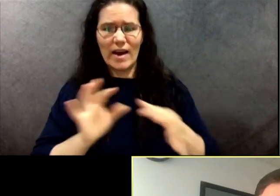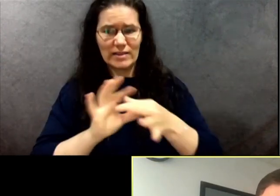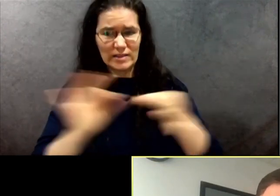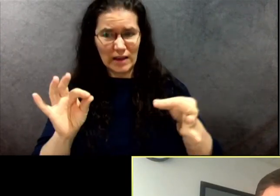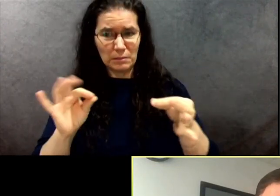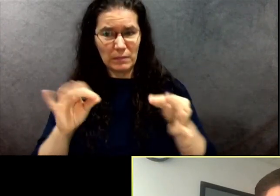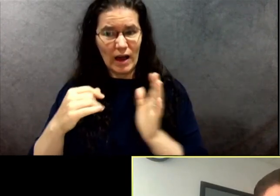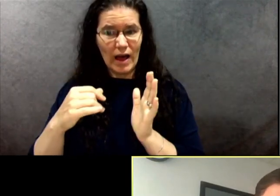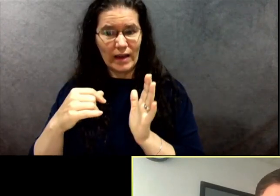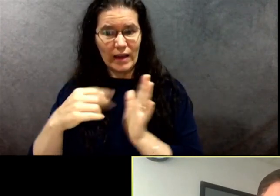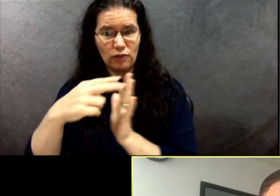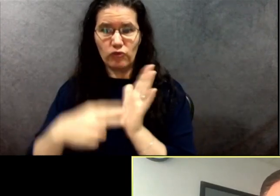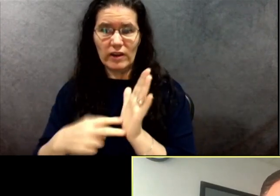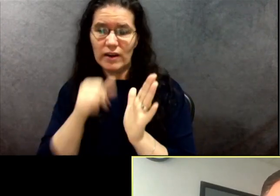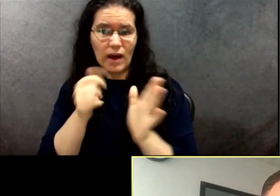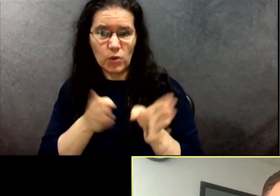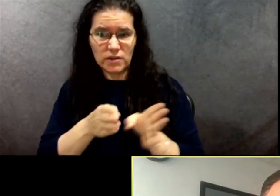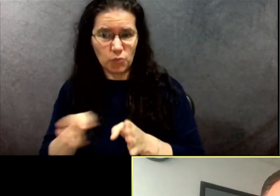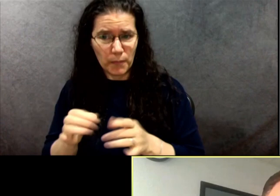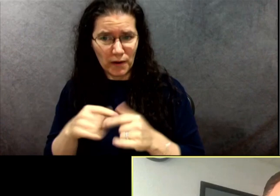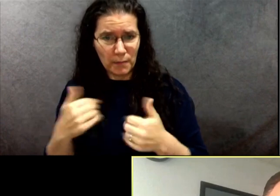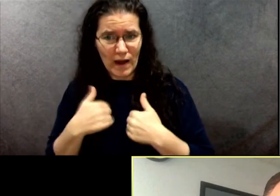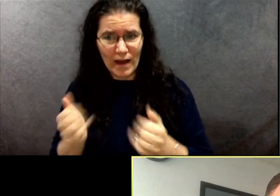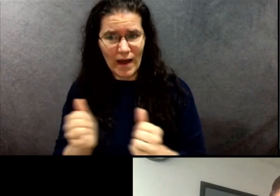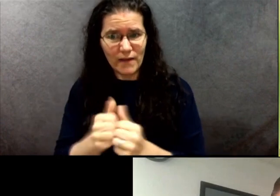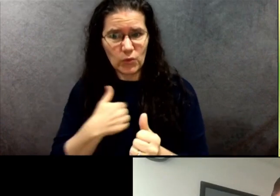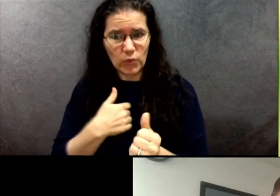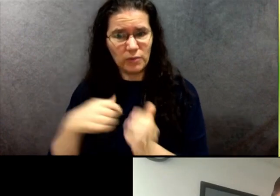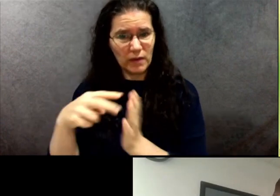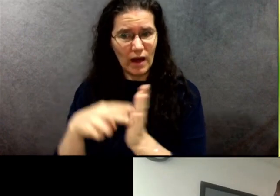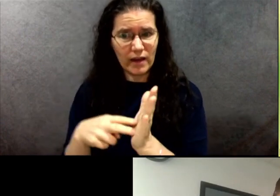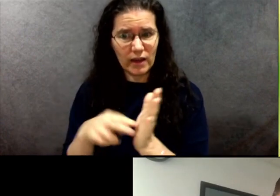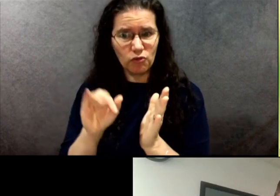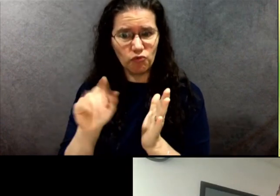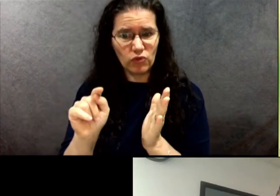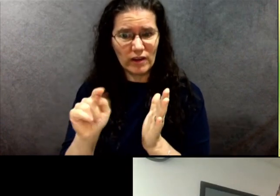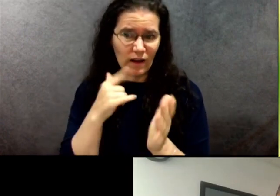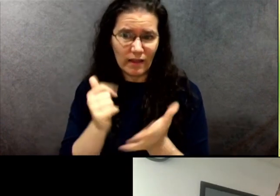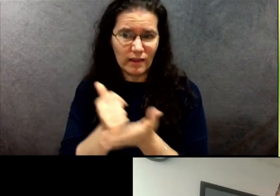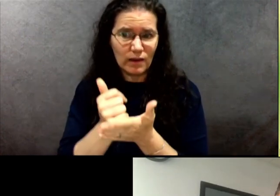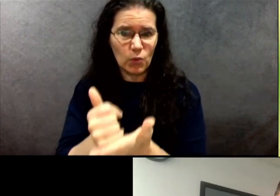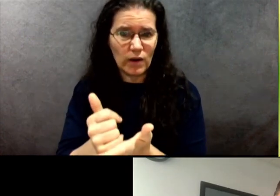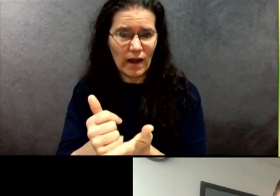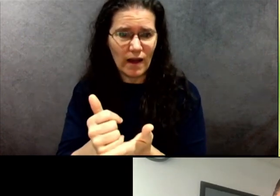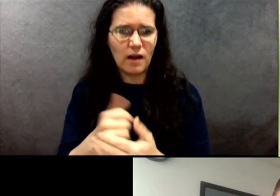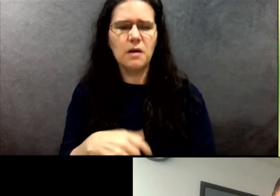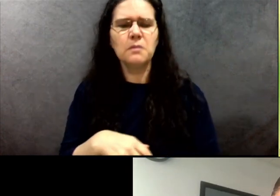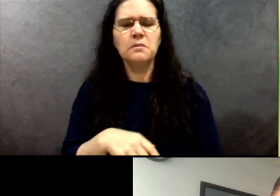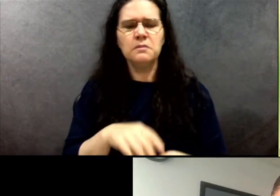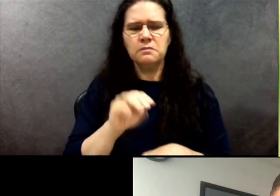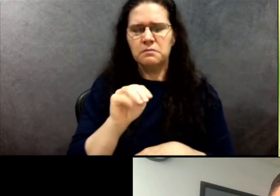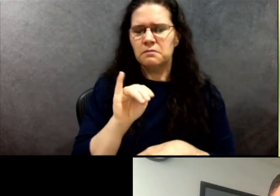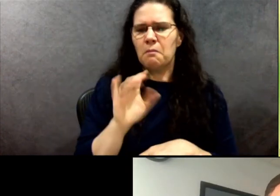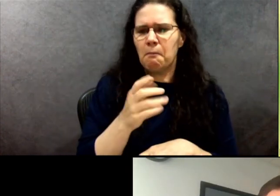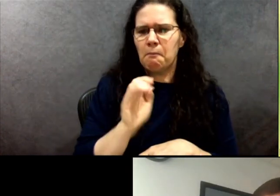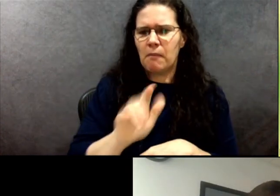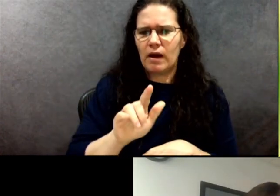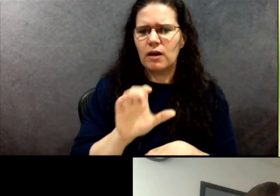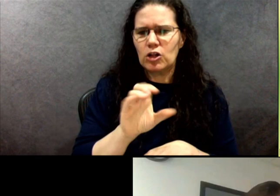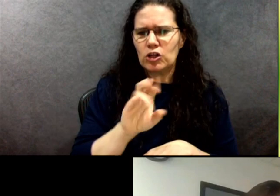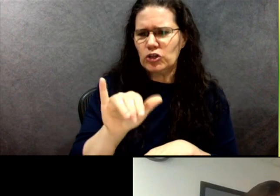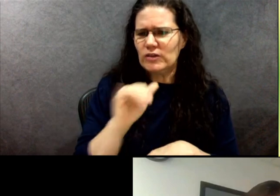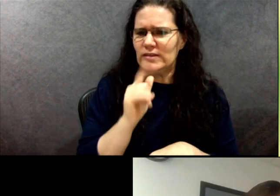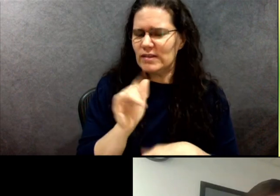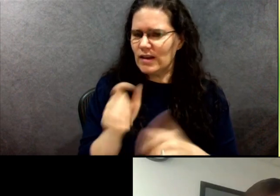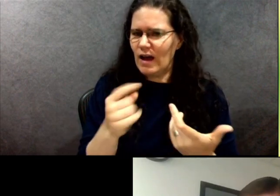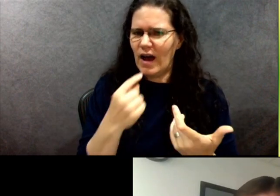it, I wasn't prepared to read it tonight, but I can certainly do that right now. I think it would help. I think that makes sense, Lieutenant Pedrini. I think people would love